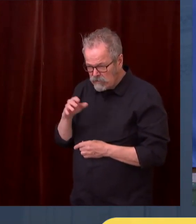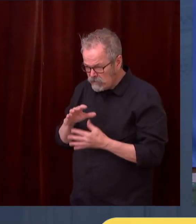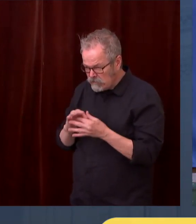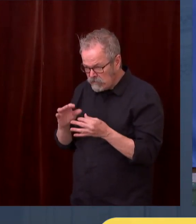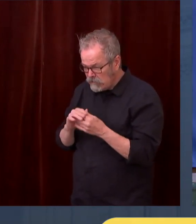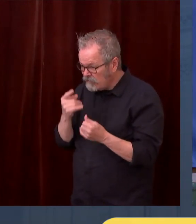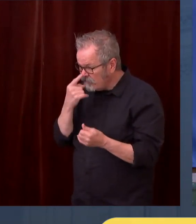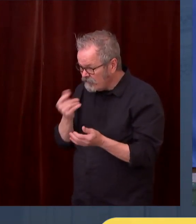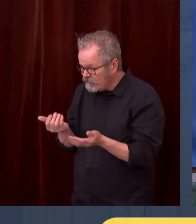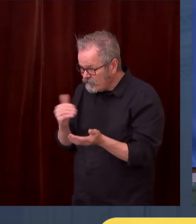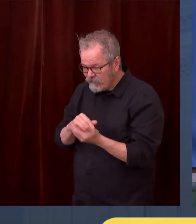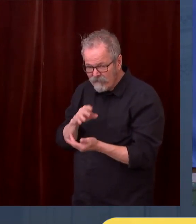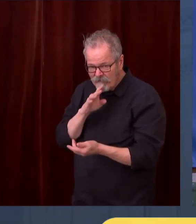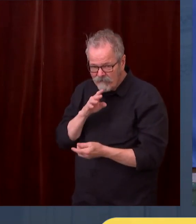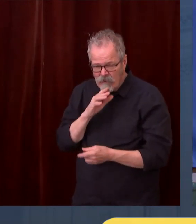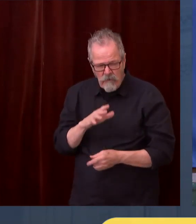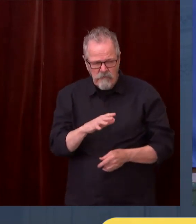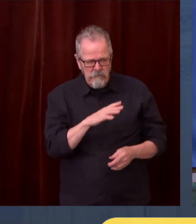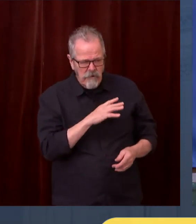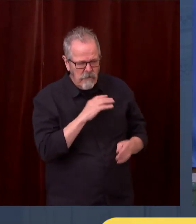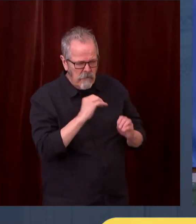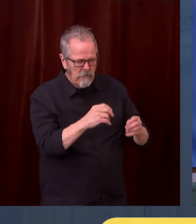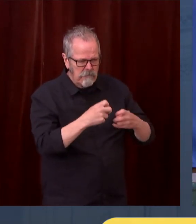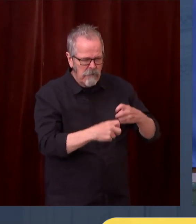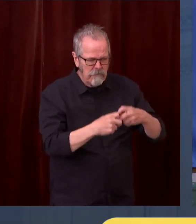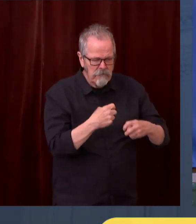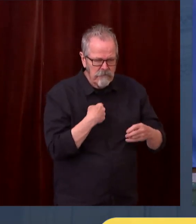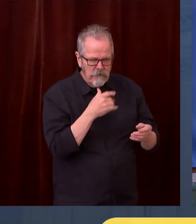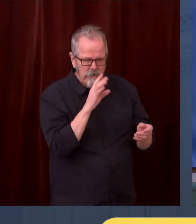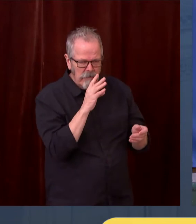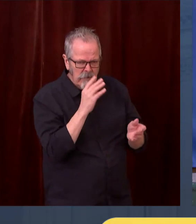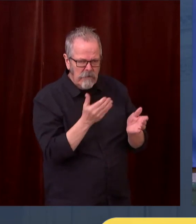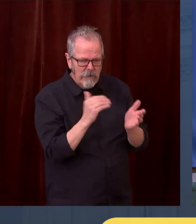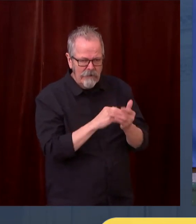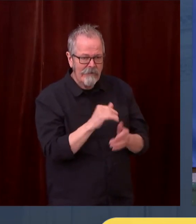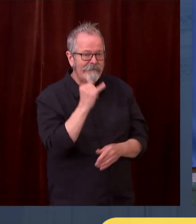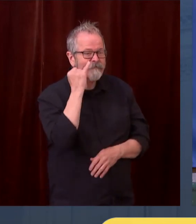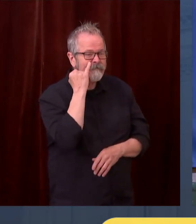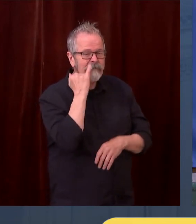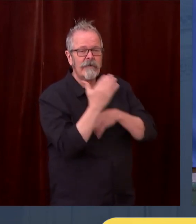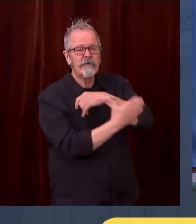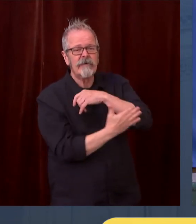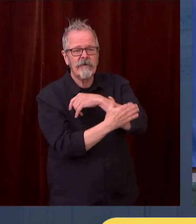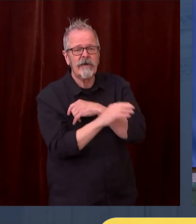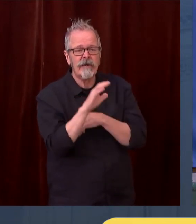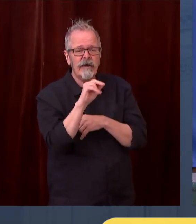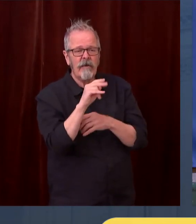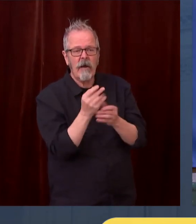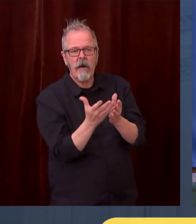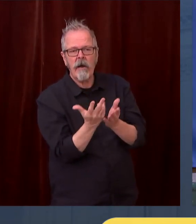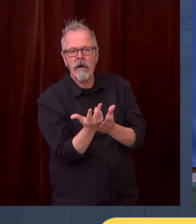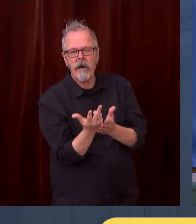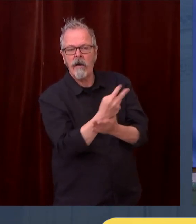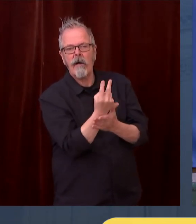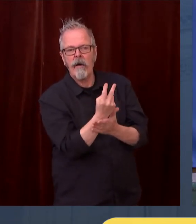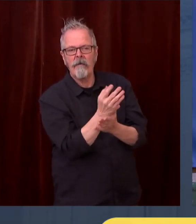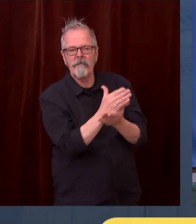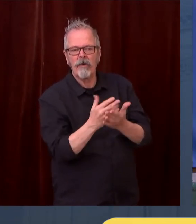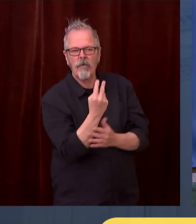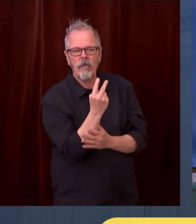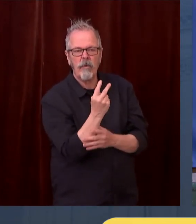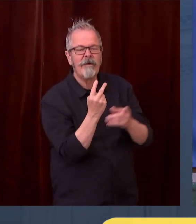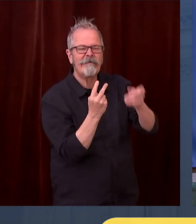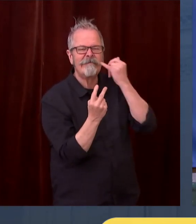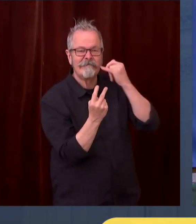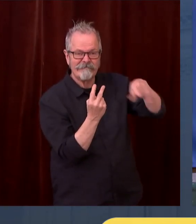Yes. Let's see if that's better. If we see counties go back to Phase 2 next week, would that be the same Phase 2 that we saw